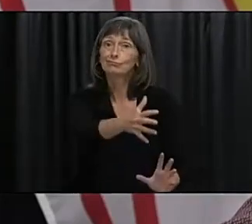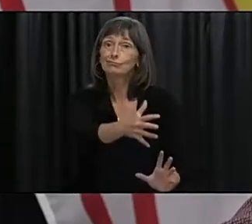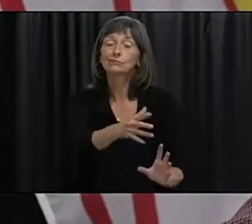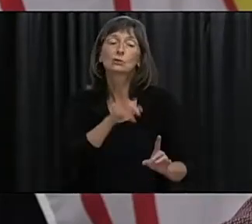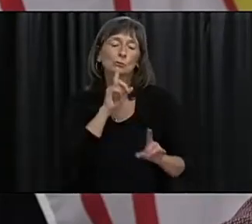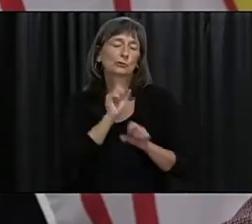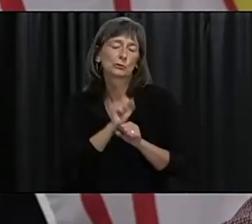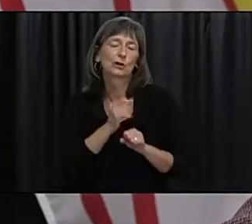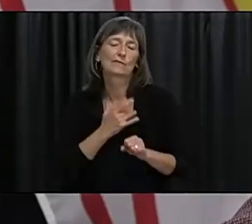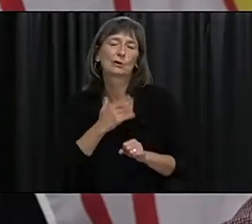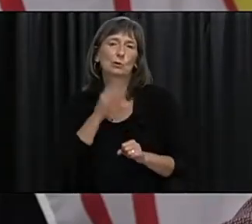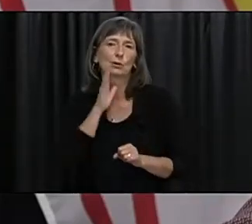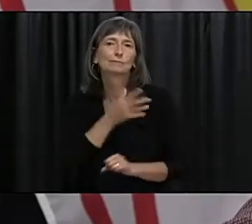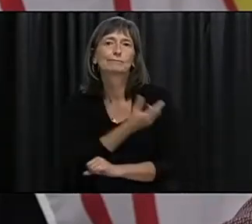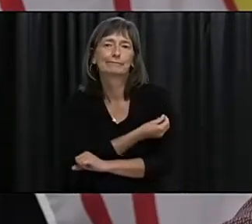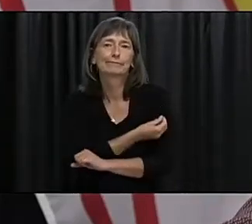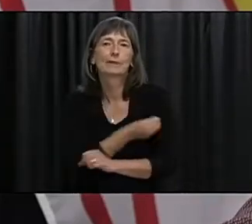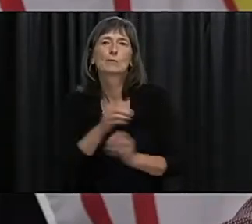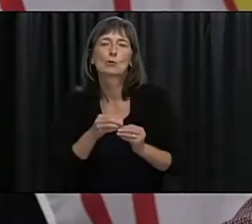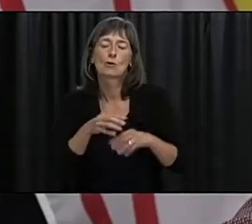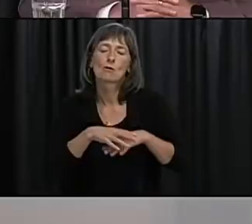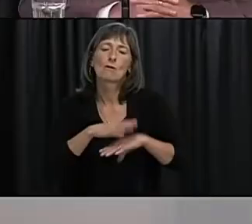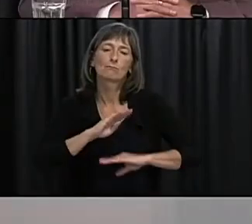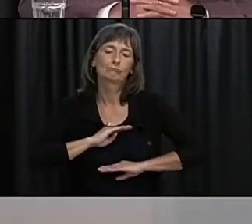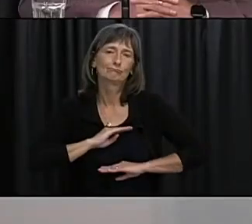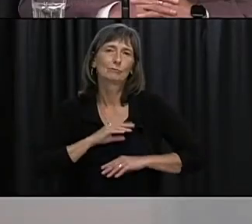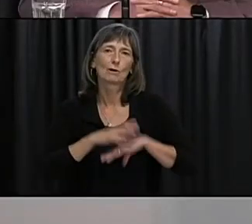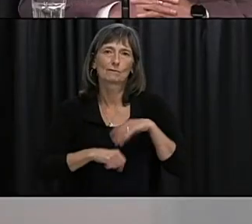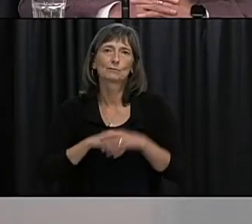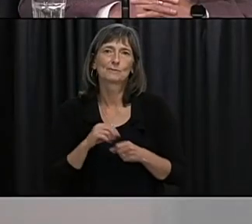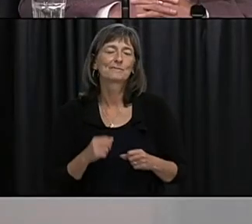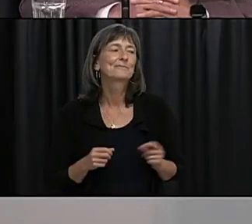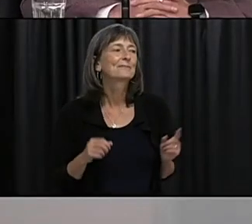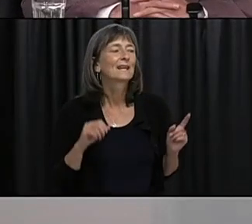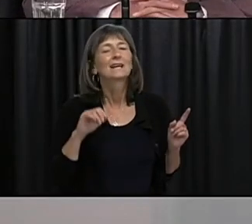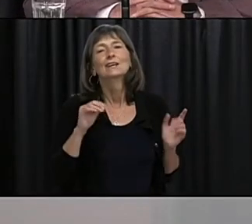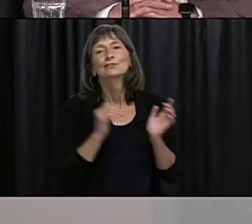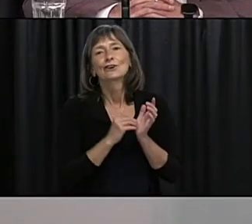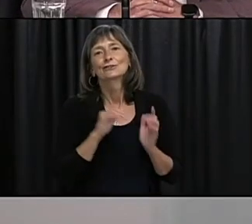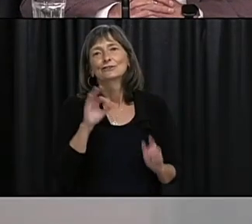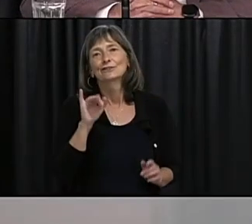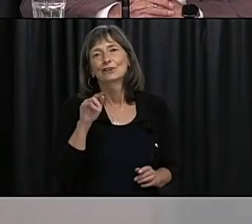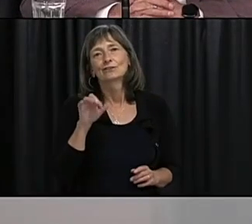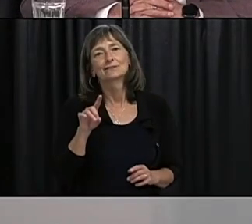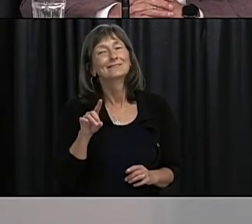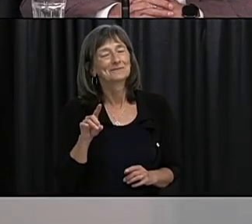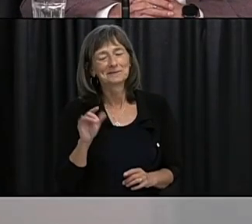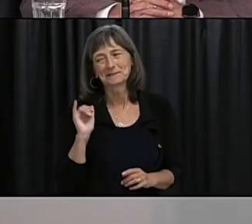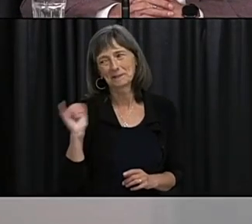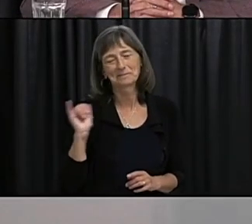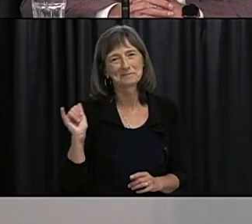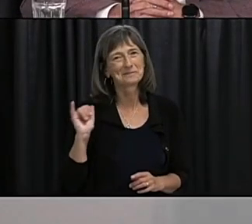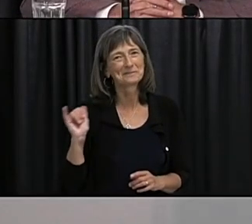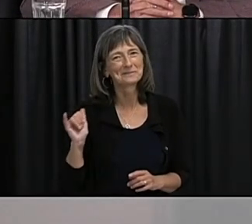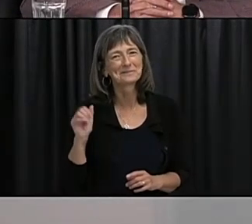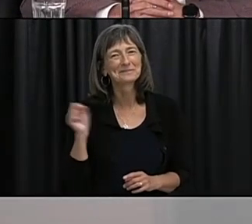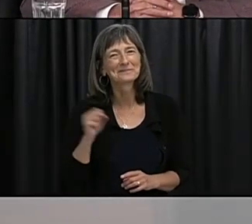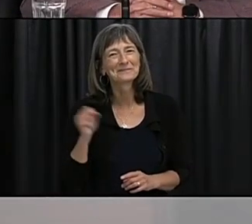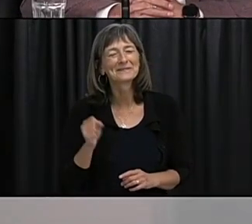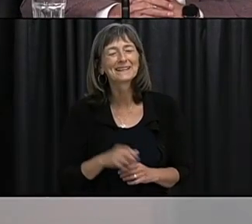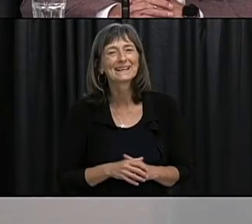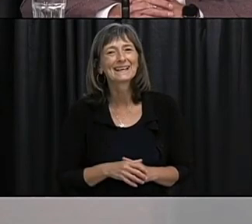put some more certainty into their life I would certainly echo that and you know I don't think